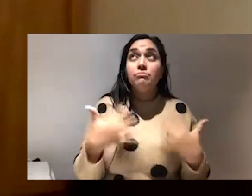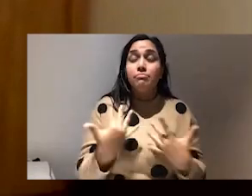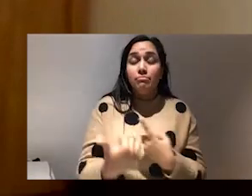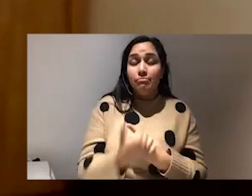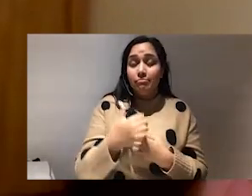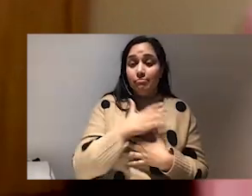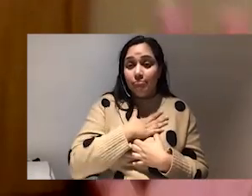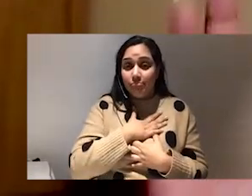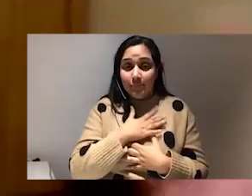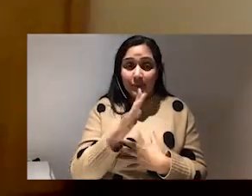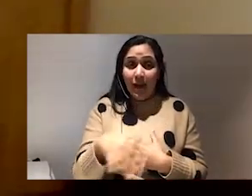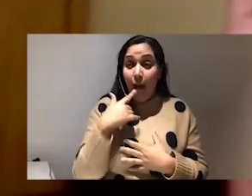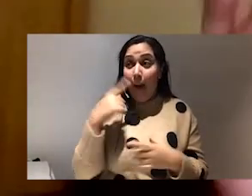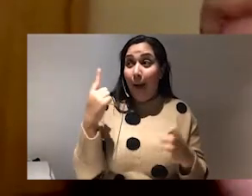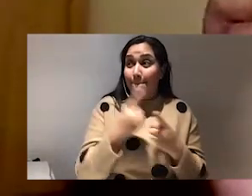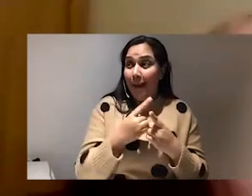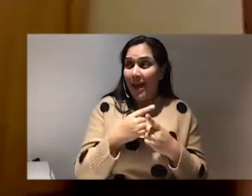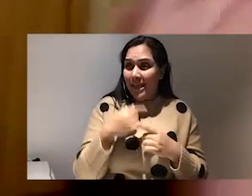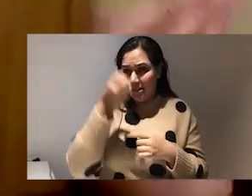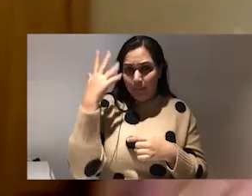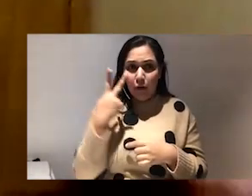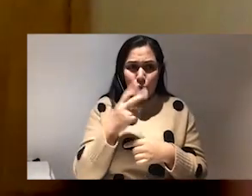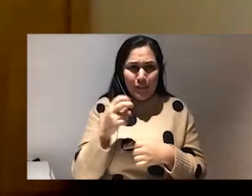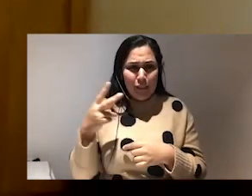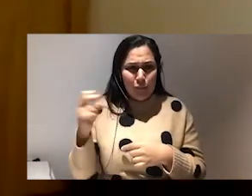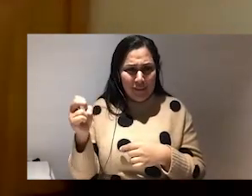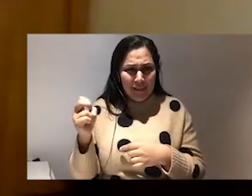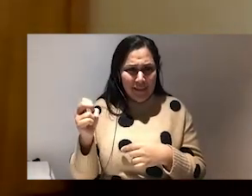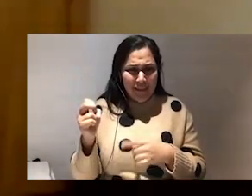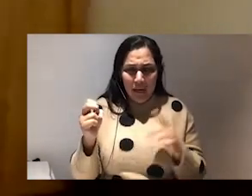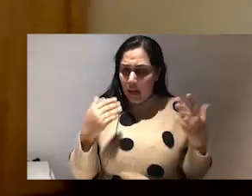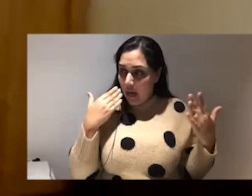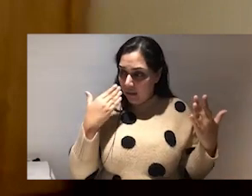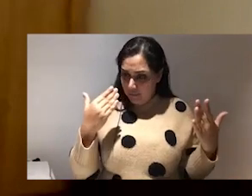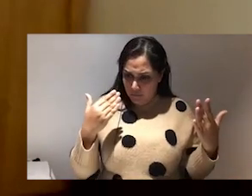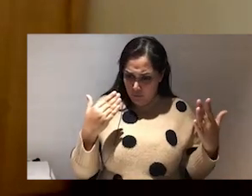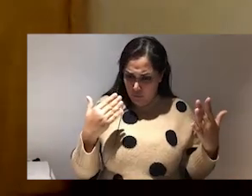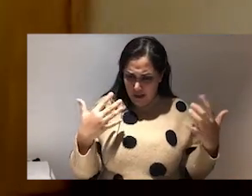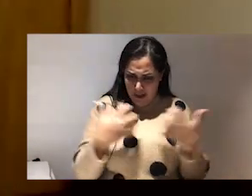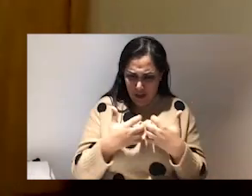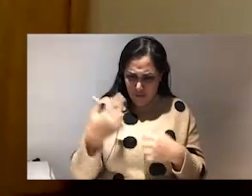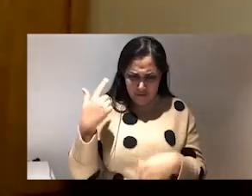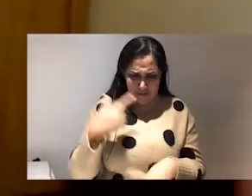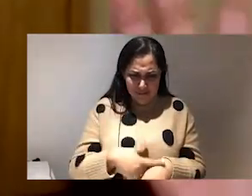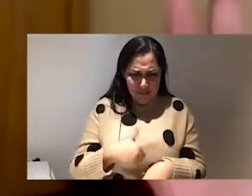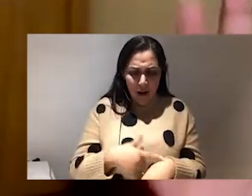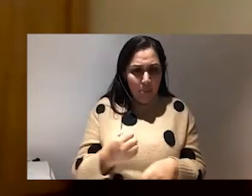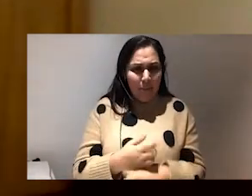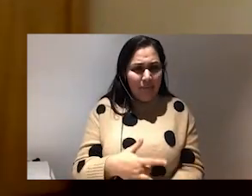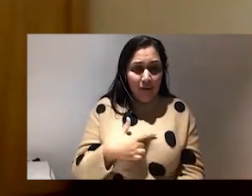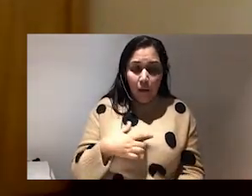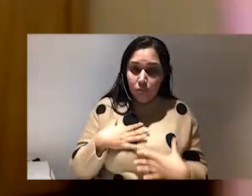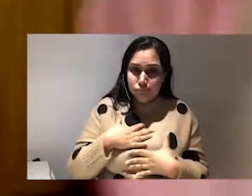2020, which was arguably the most, I don't even know, I don't have a word for how that time made me feel. It was like, I don't know.